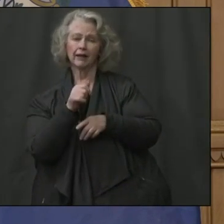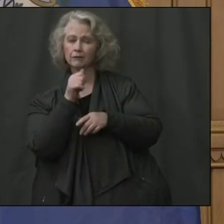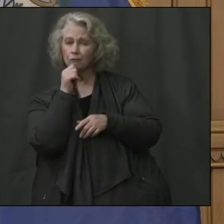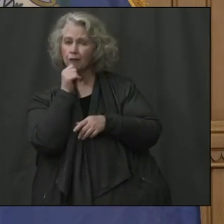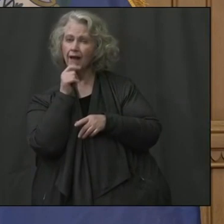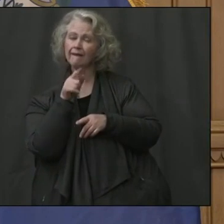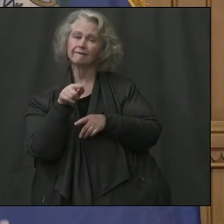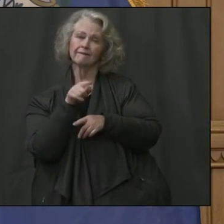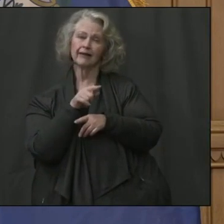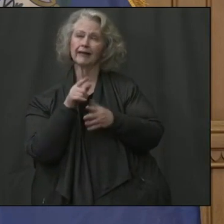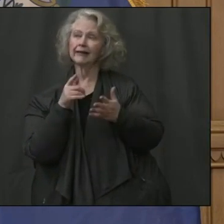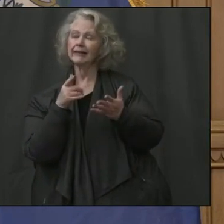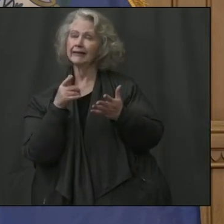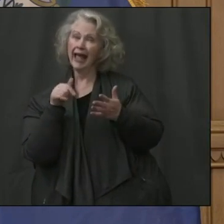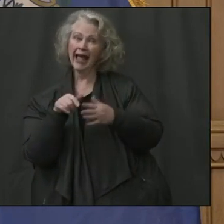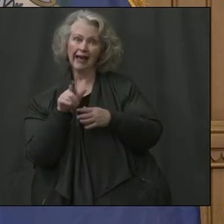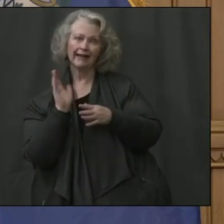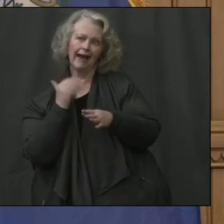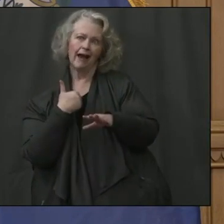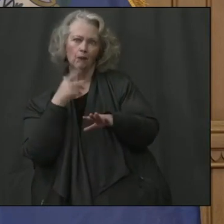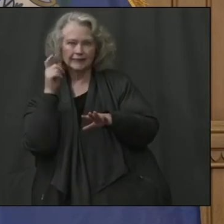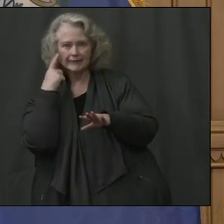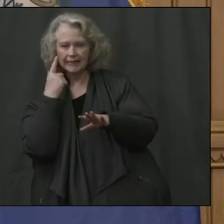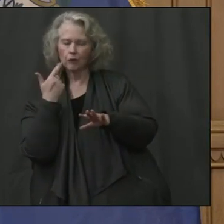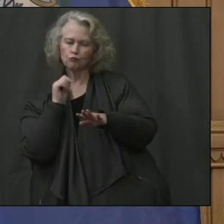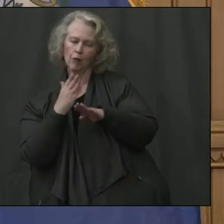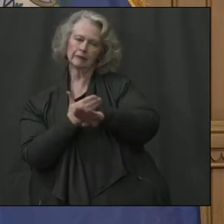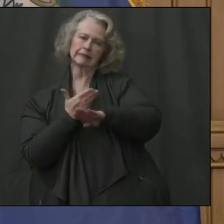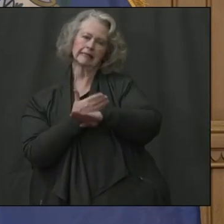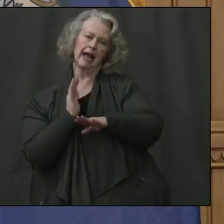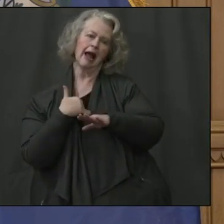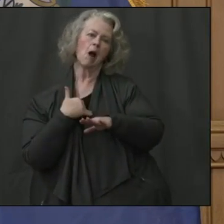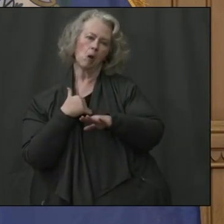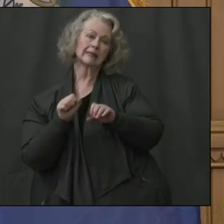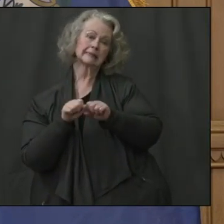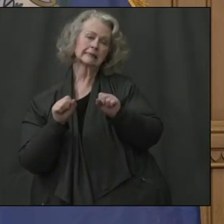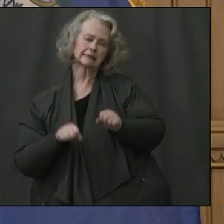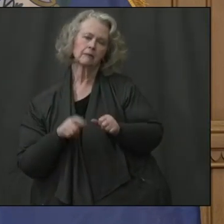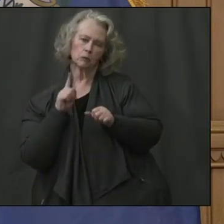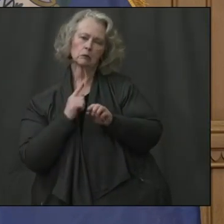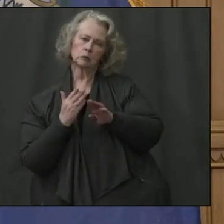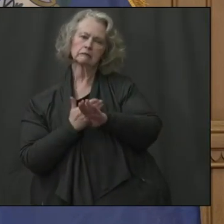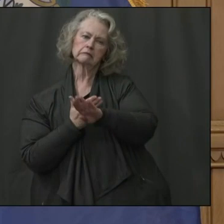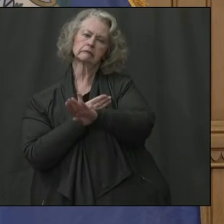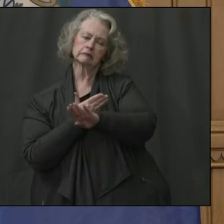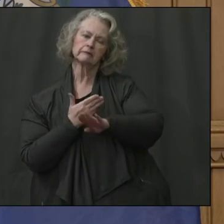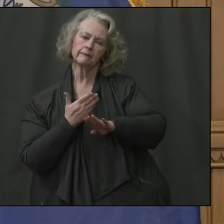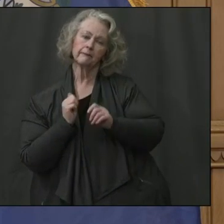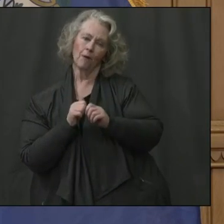here in the state to do everything we can to upgrade the system to make this expedited process work.